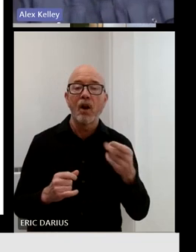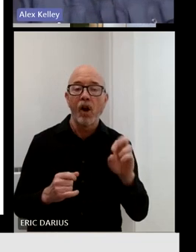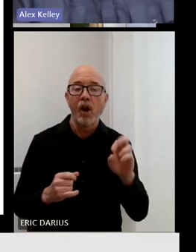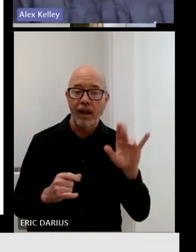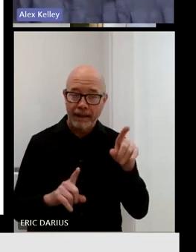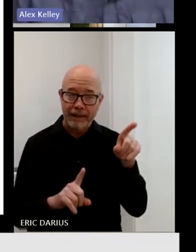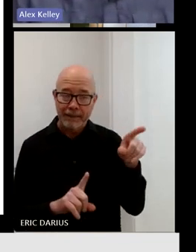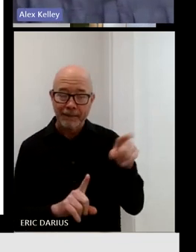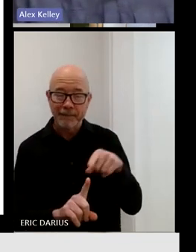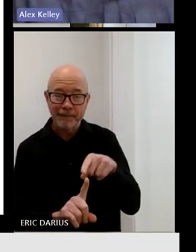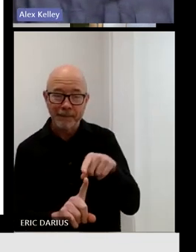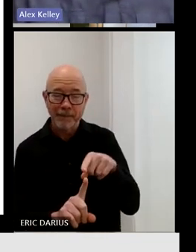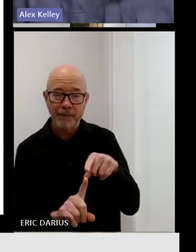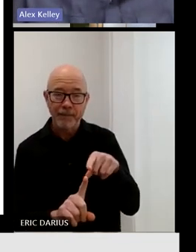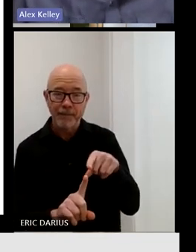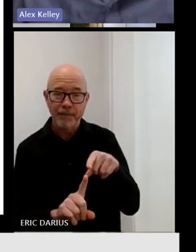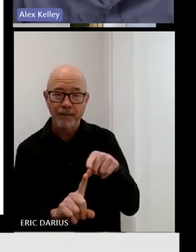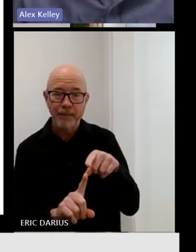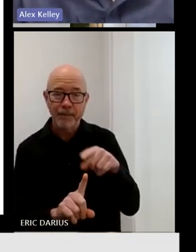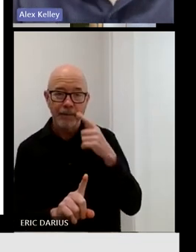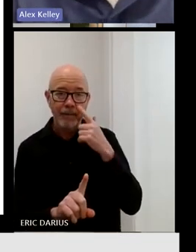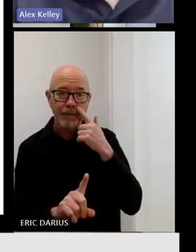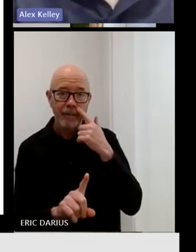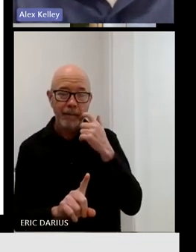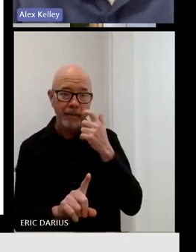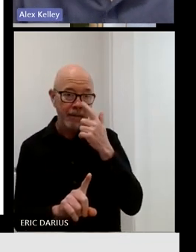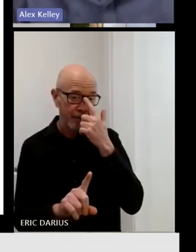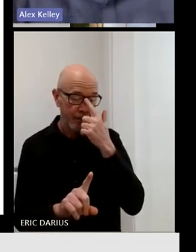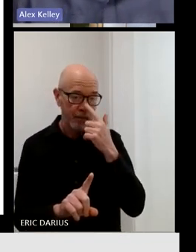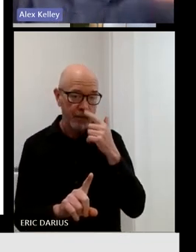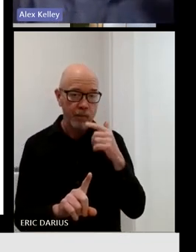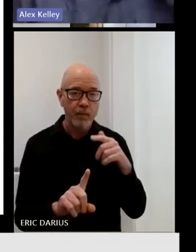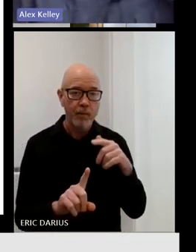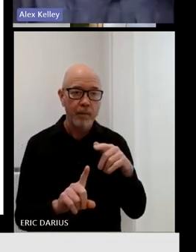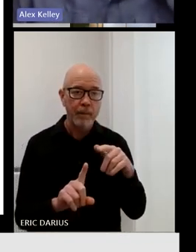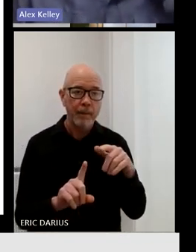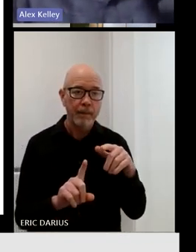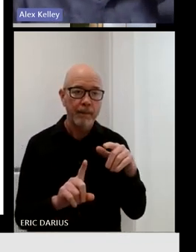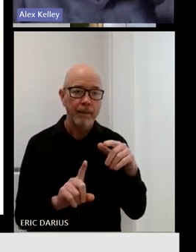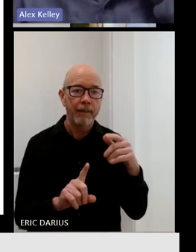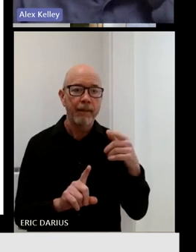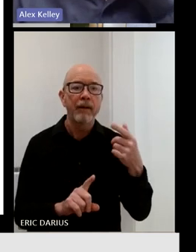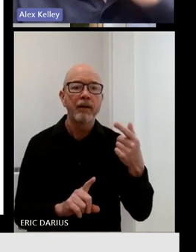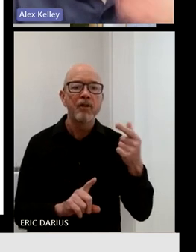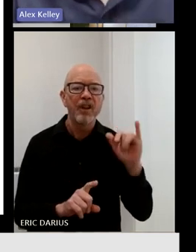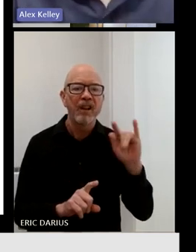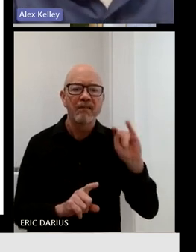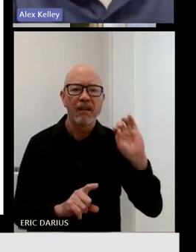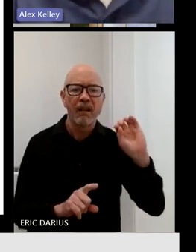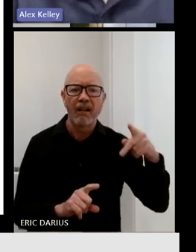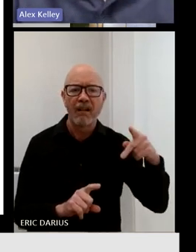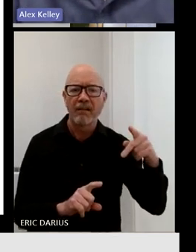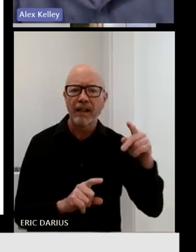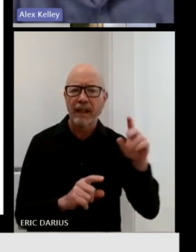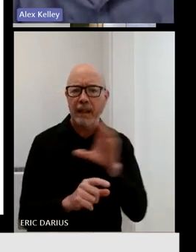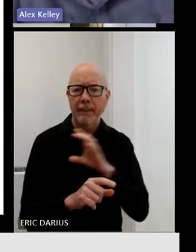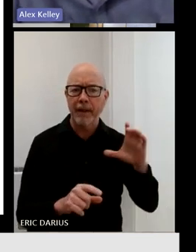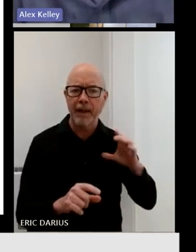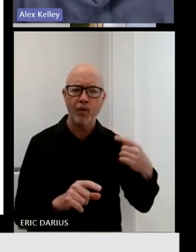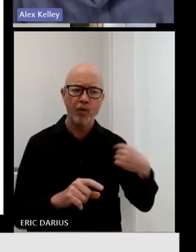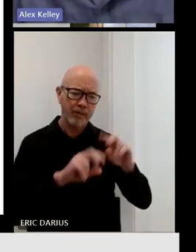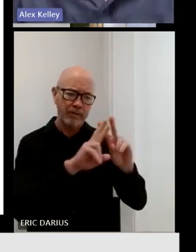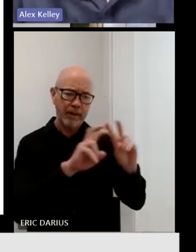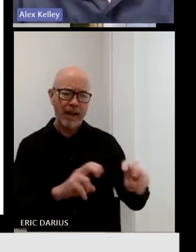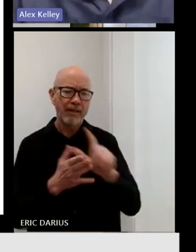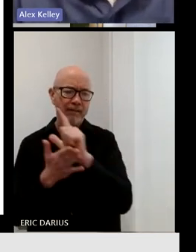we, at the request of the JITOC committee, we did an analysis of some of the statutes governing